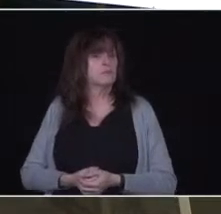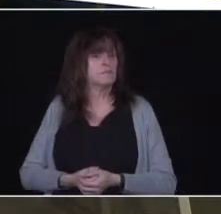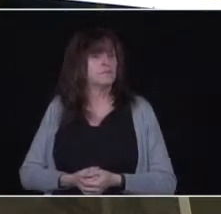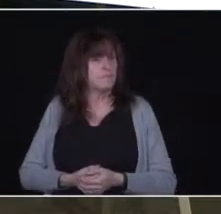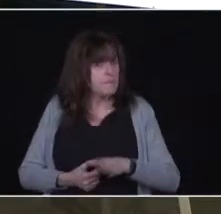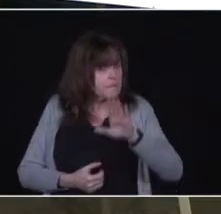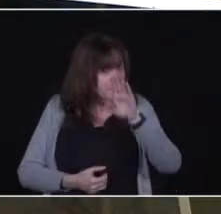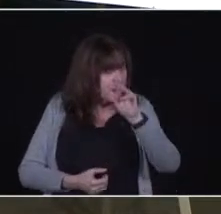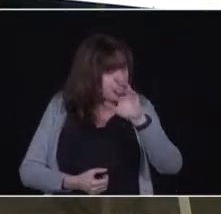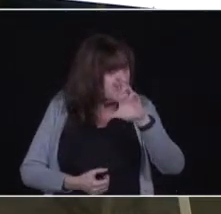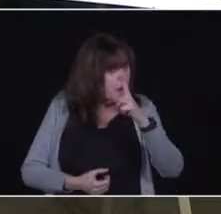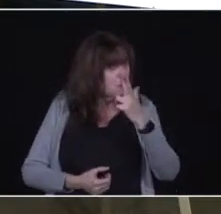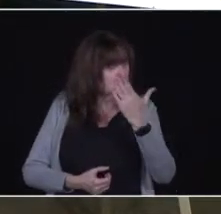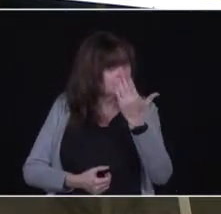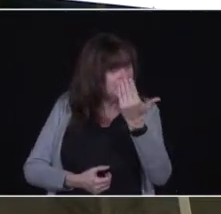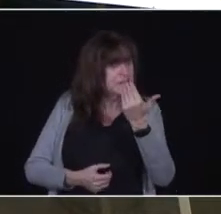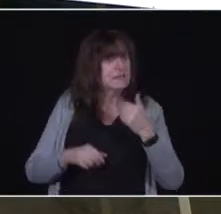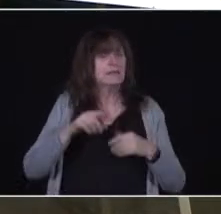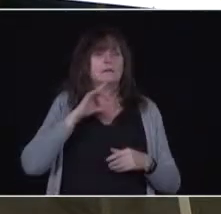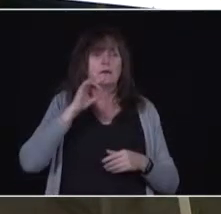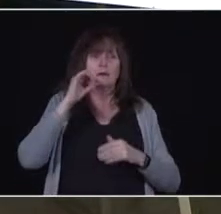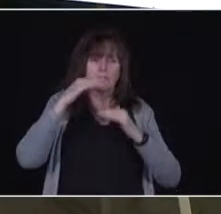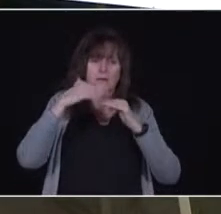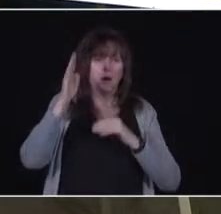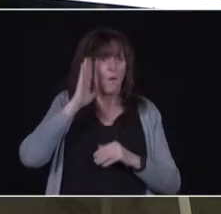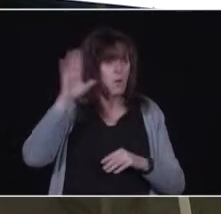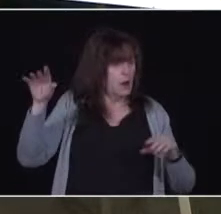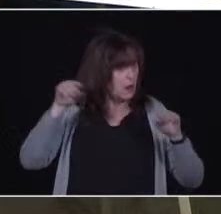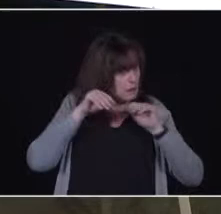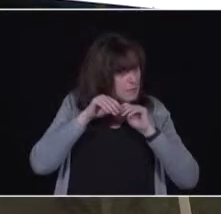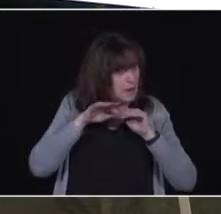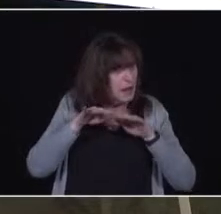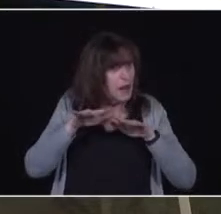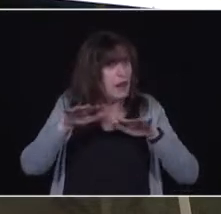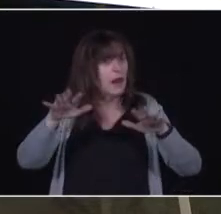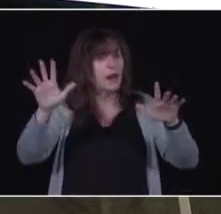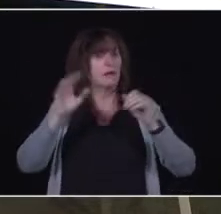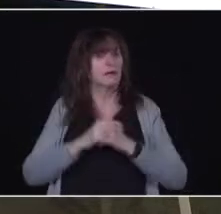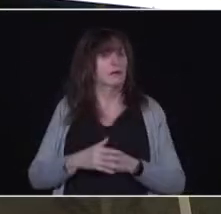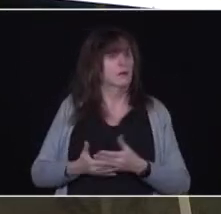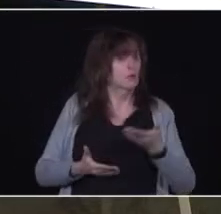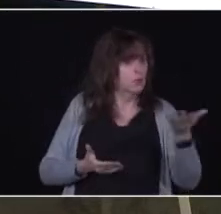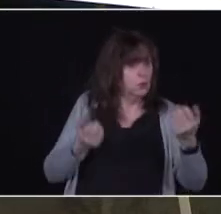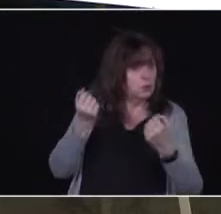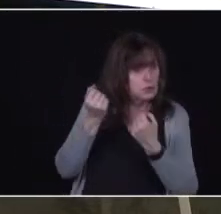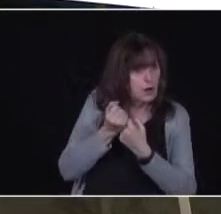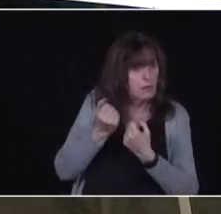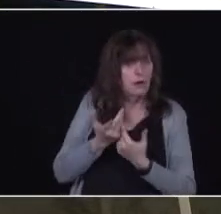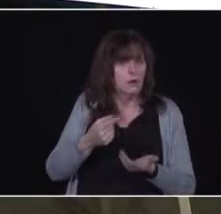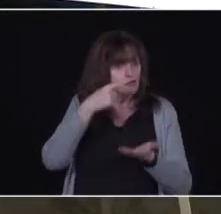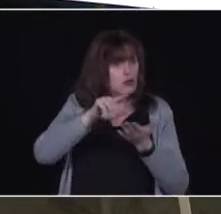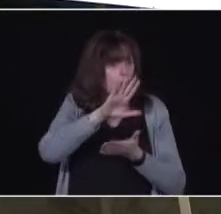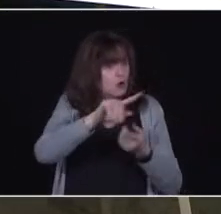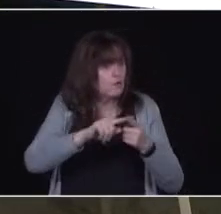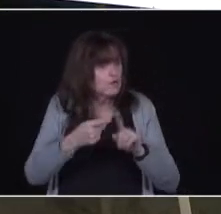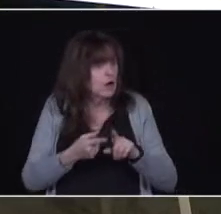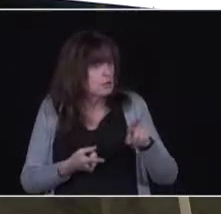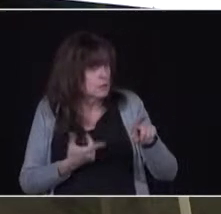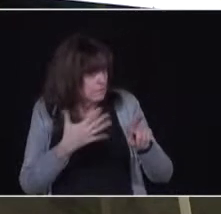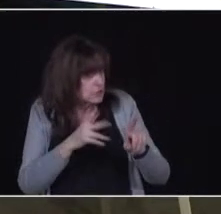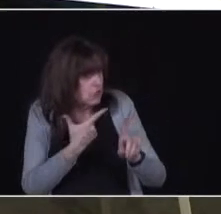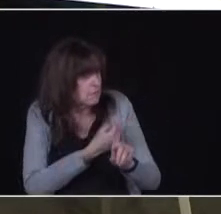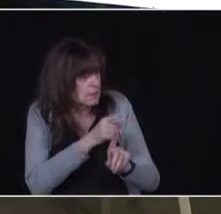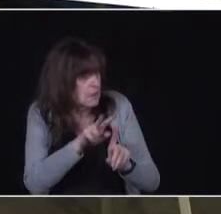in that age group. Let's double bank, triple bank, and let's make sure we look after them and help them get that appointment in either a mass vaccination clinic